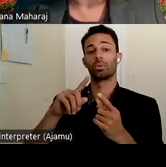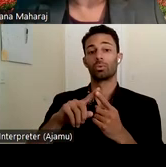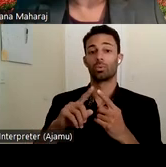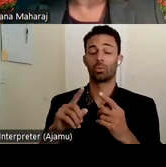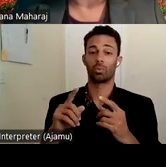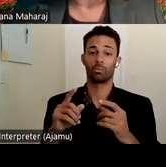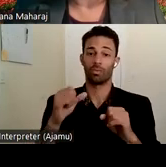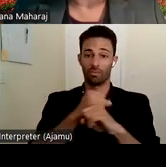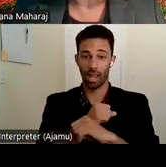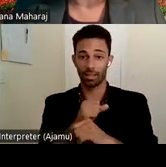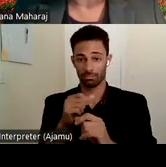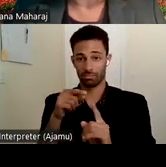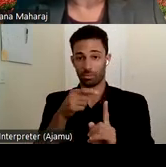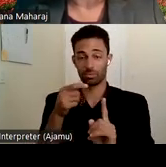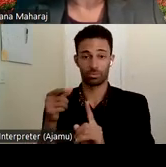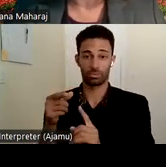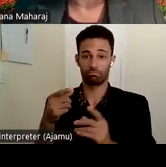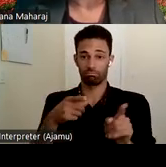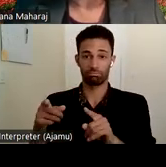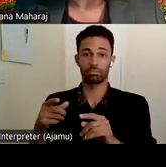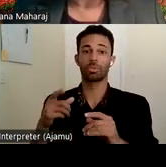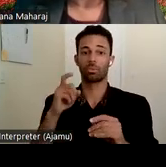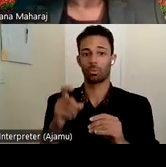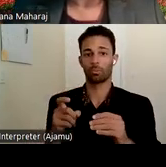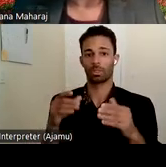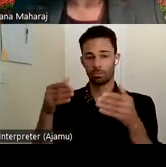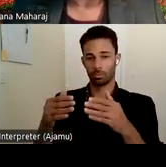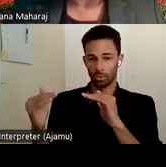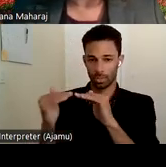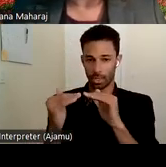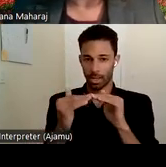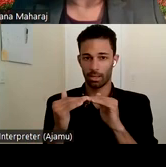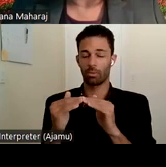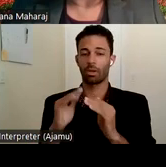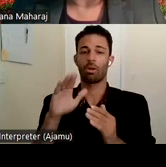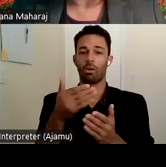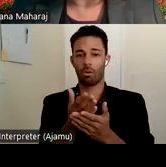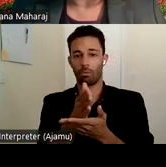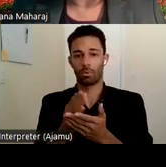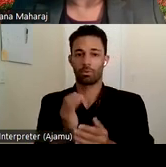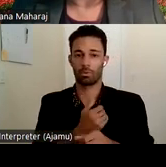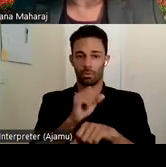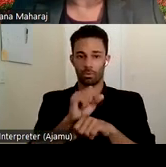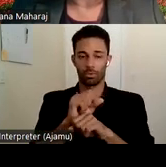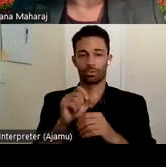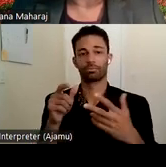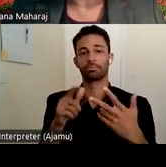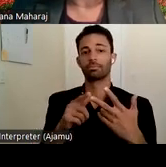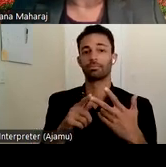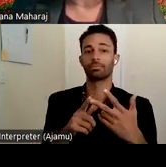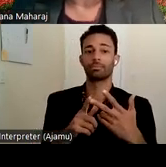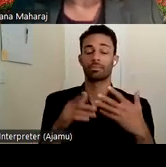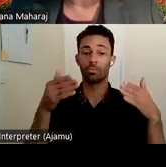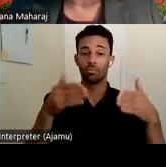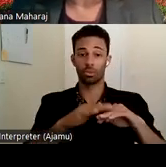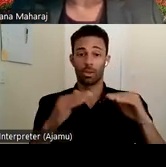must center equity at all stages of our council's work. Centering around equity does not just mean creating equitable solutions for